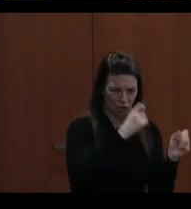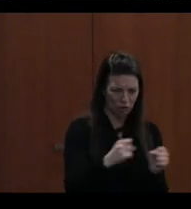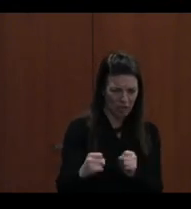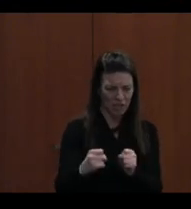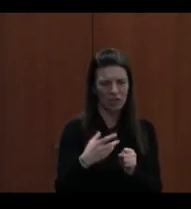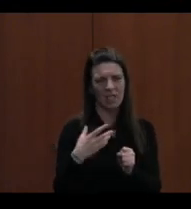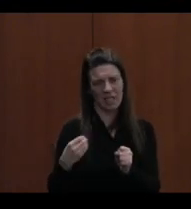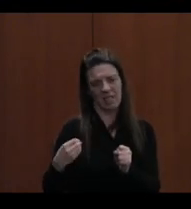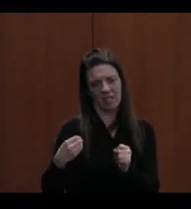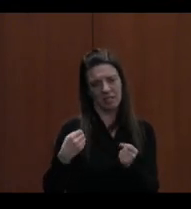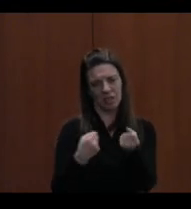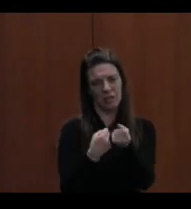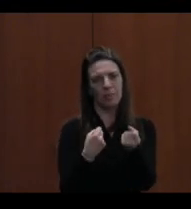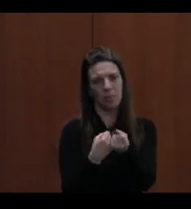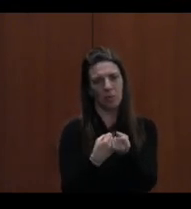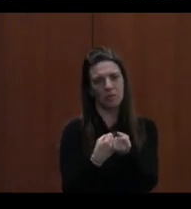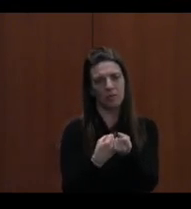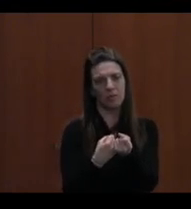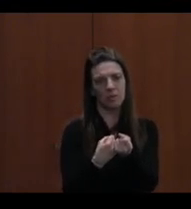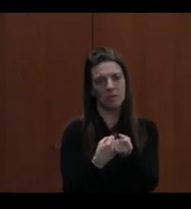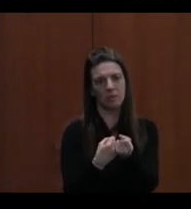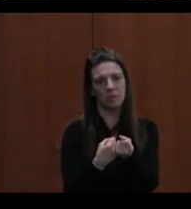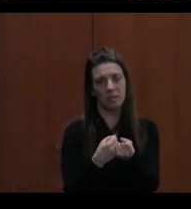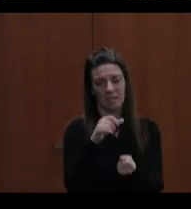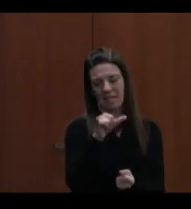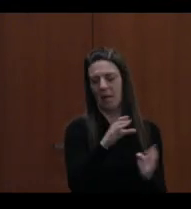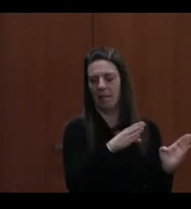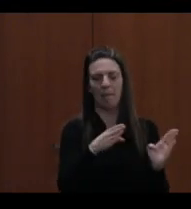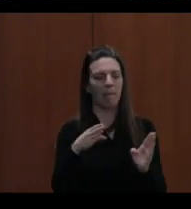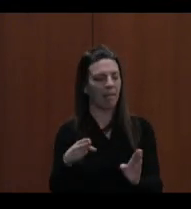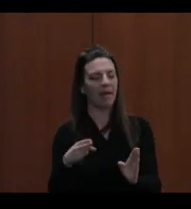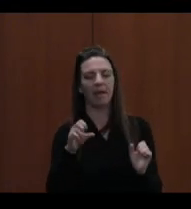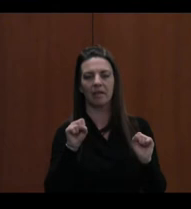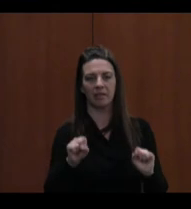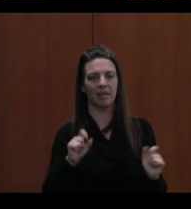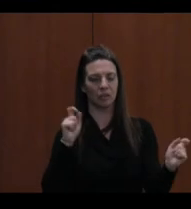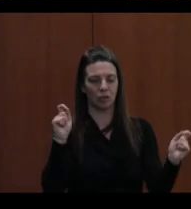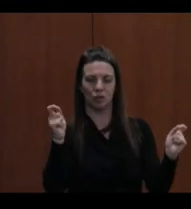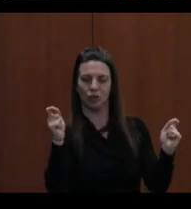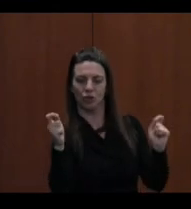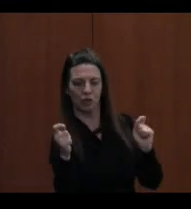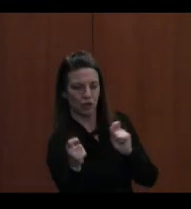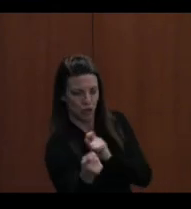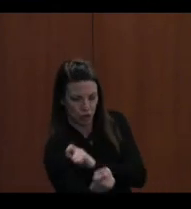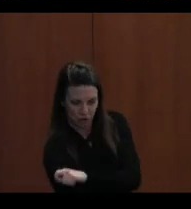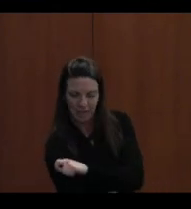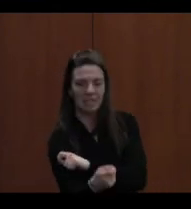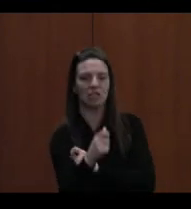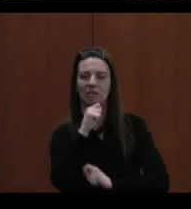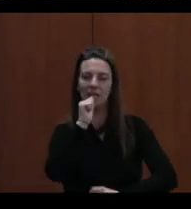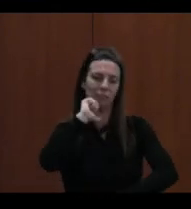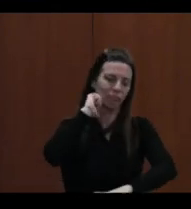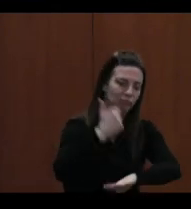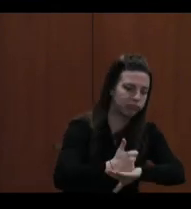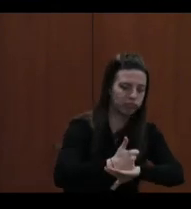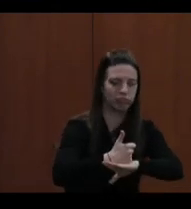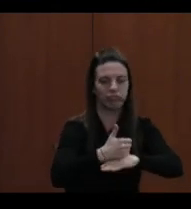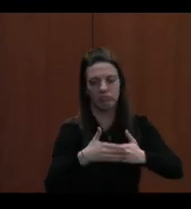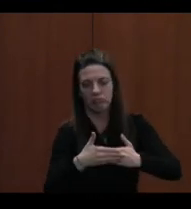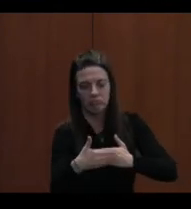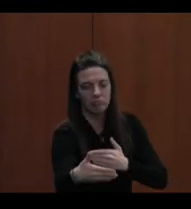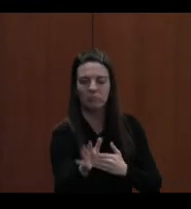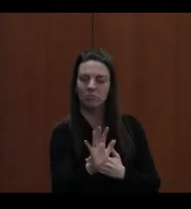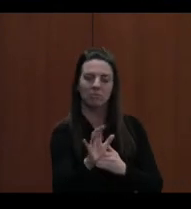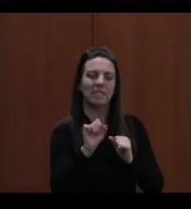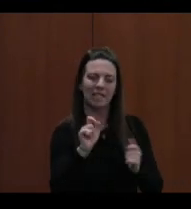needs of WCPS. The plan is a living document. It's not set in stone. It will change as conditions change or technology changes. And it's really a